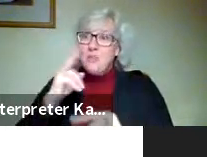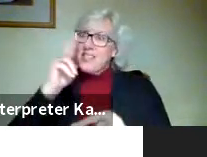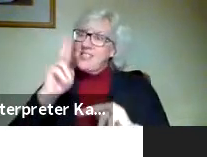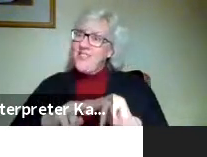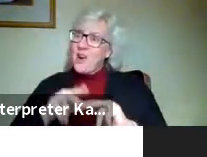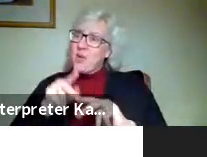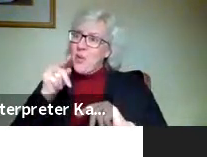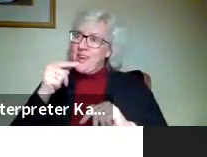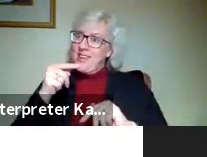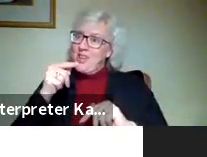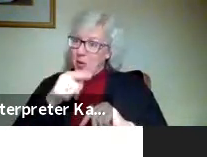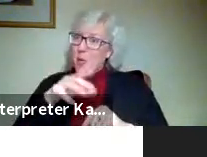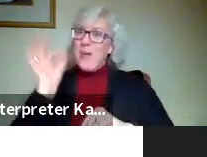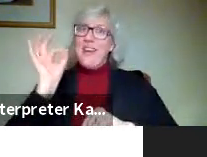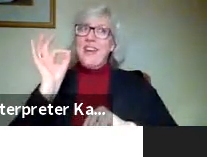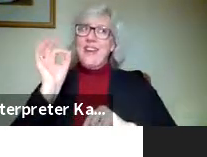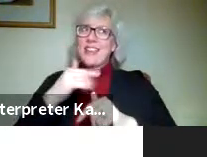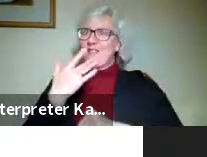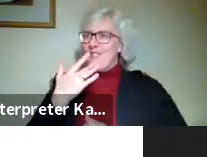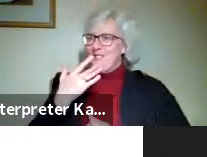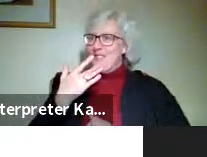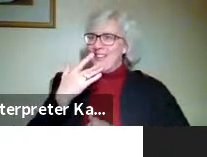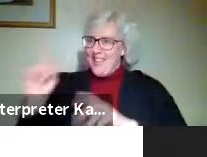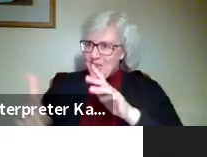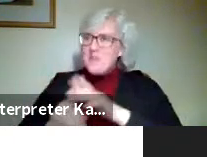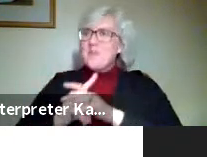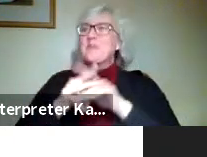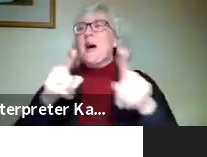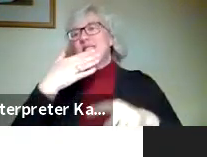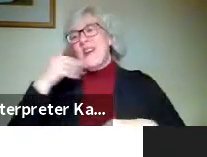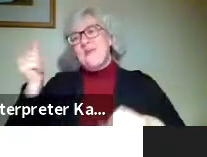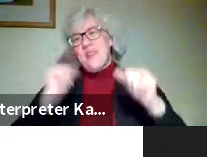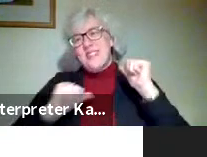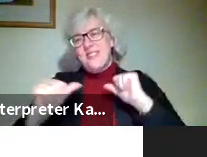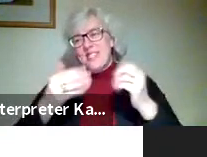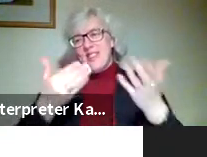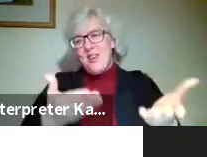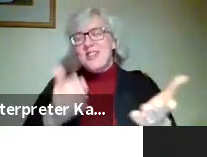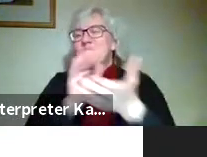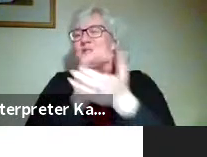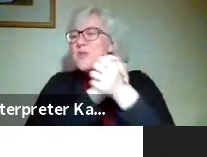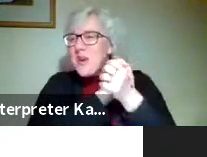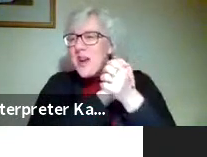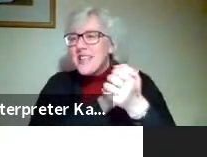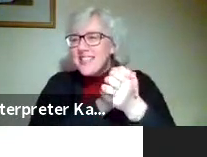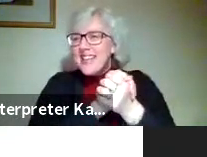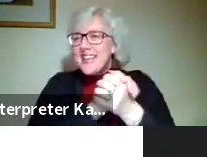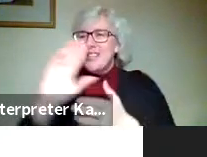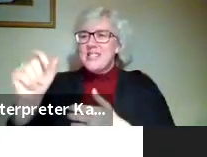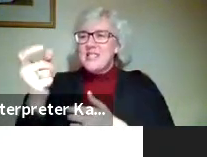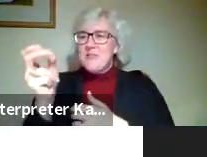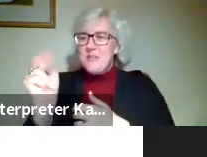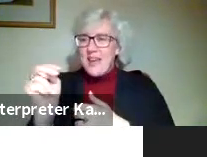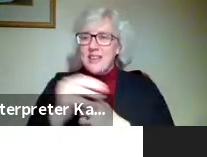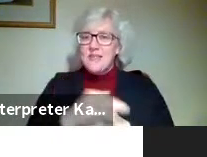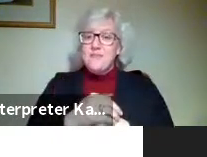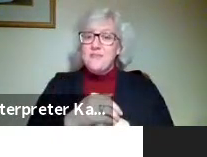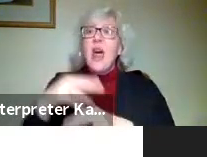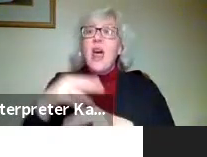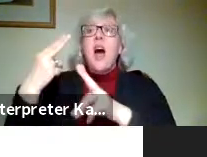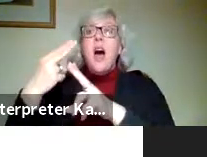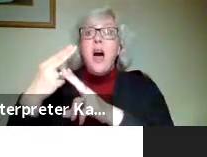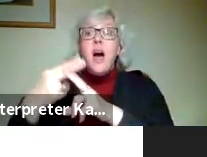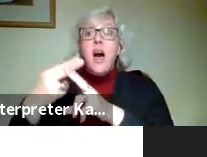when you pick somebody's favorite, and that's the one that comes through as best of show. So, so congratulations, Megan. Honorable mention.